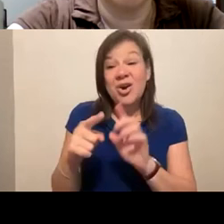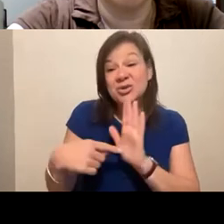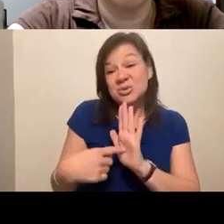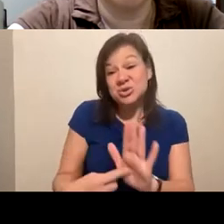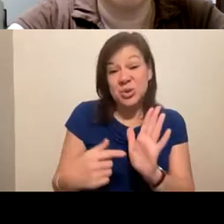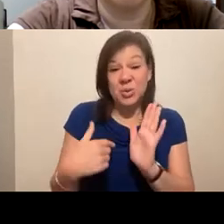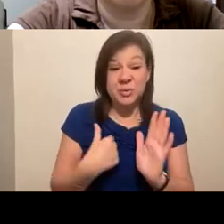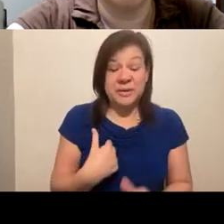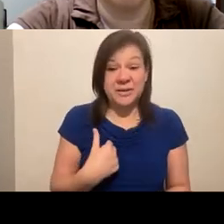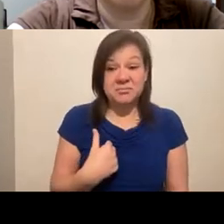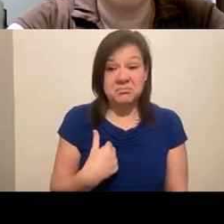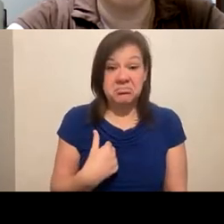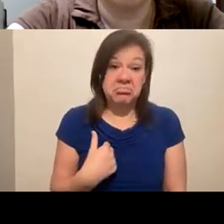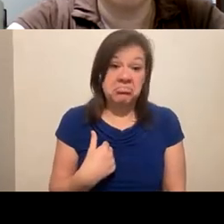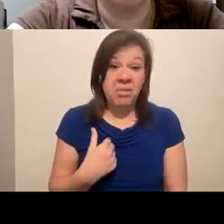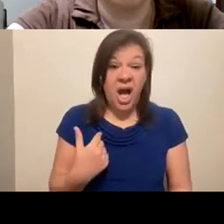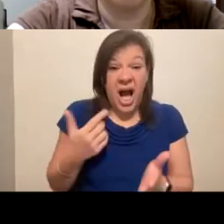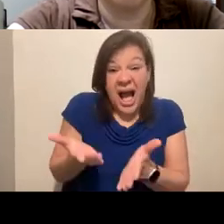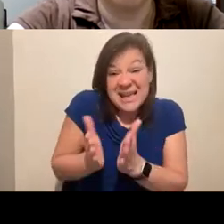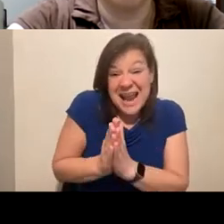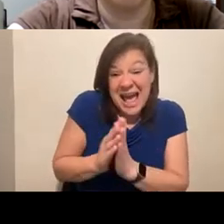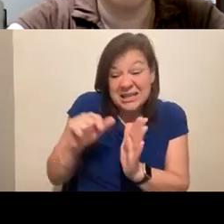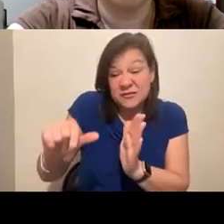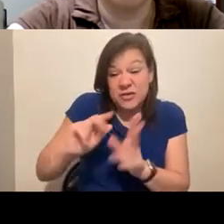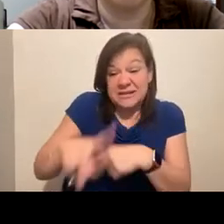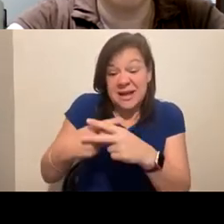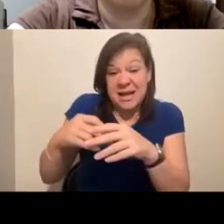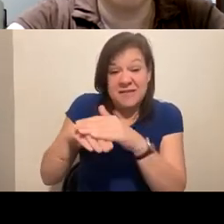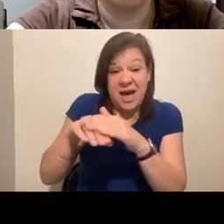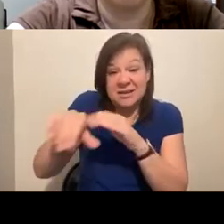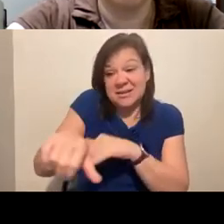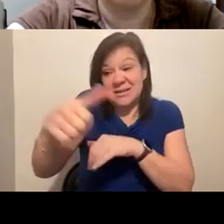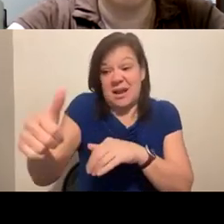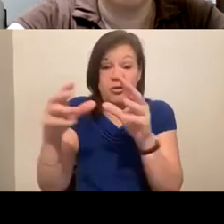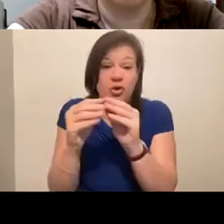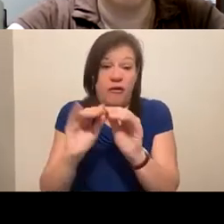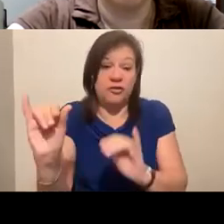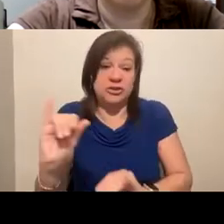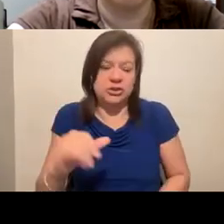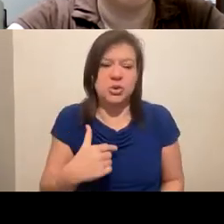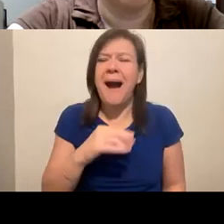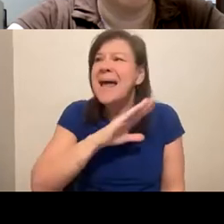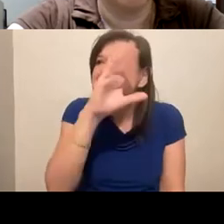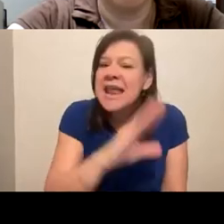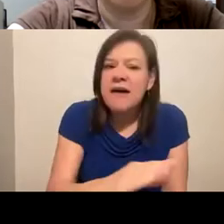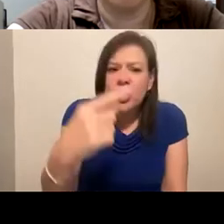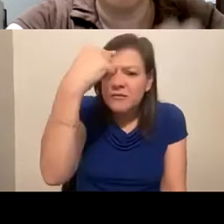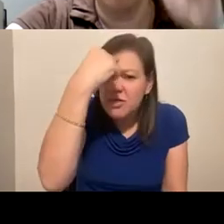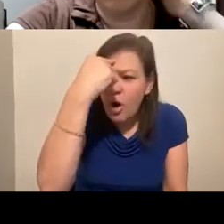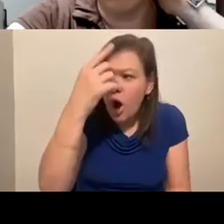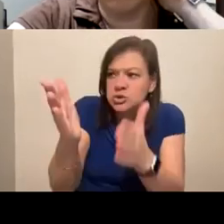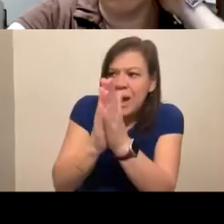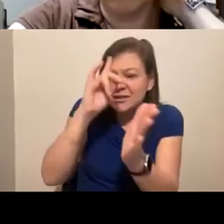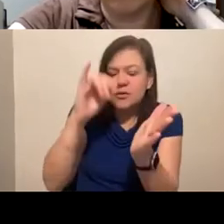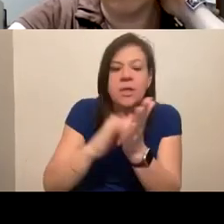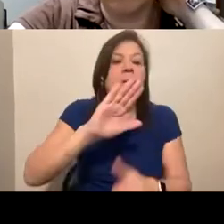what, I can ask for this at other conferences, too. Like, I never would have thought about that so much because I